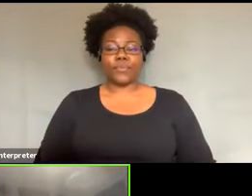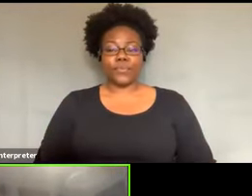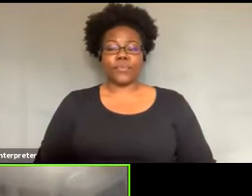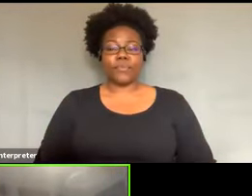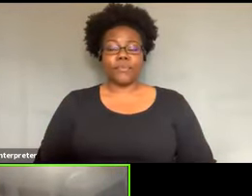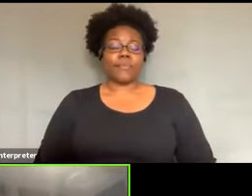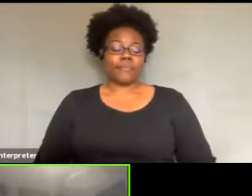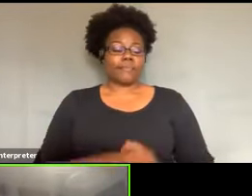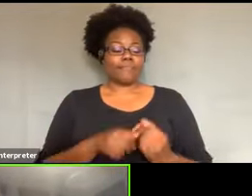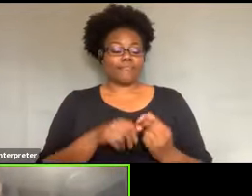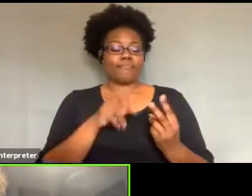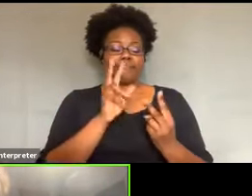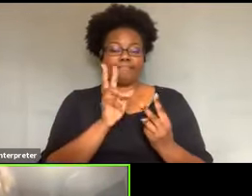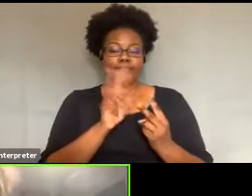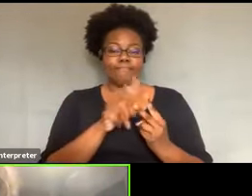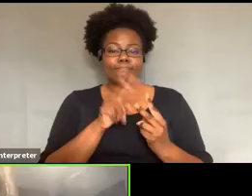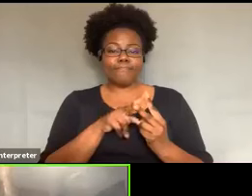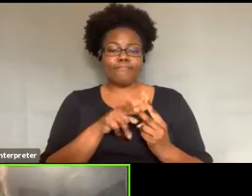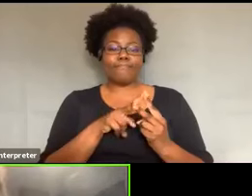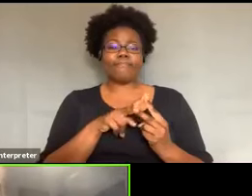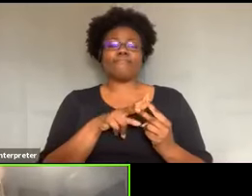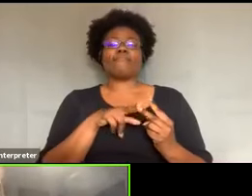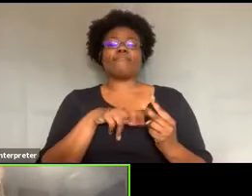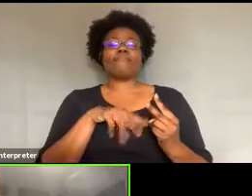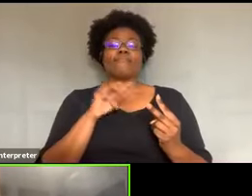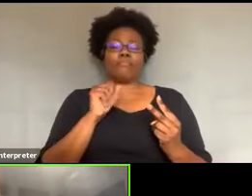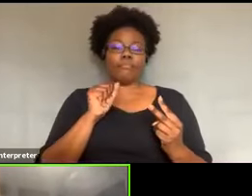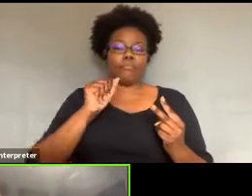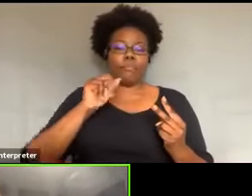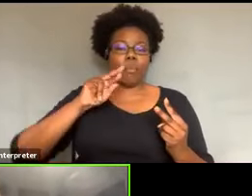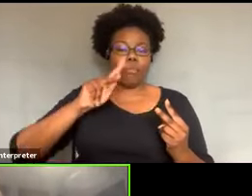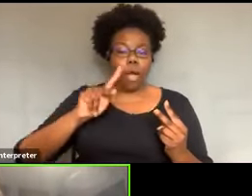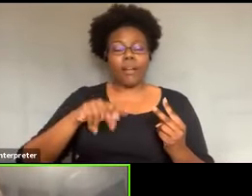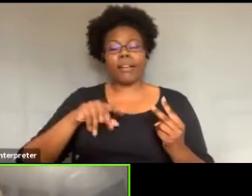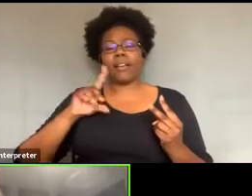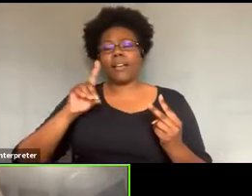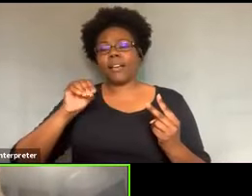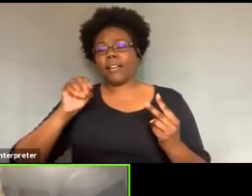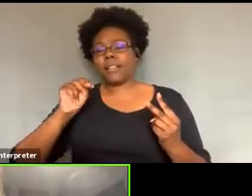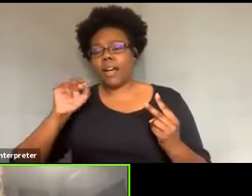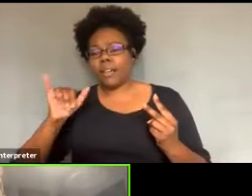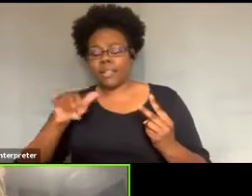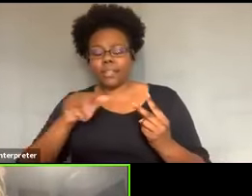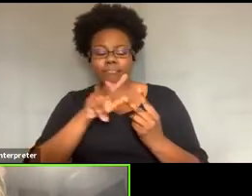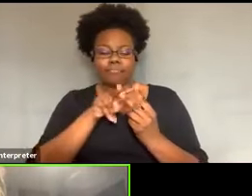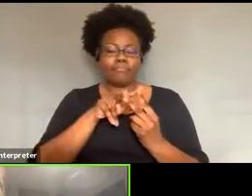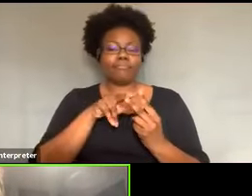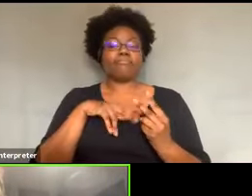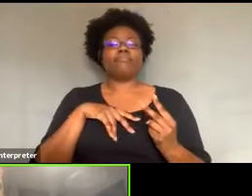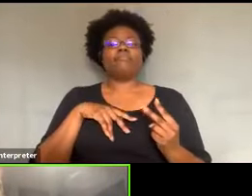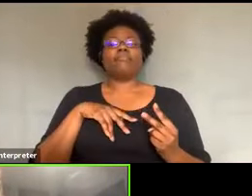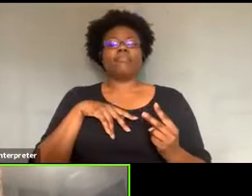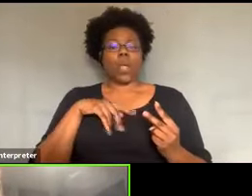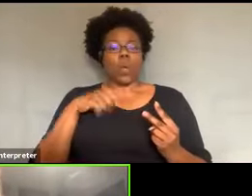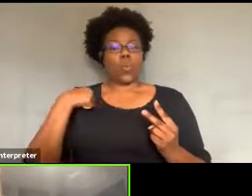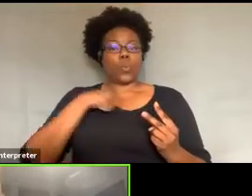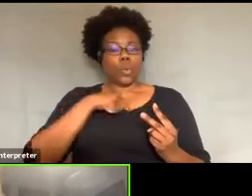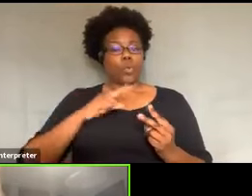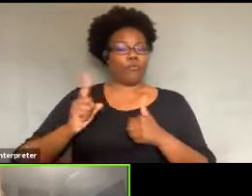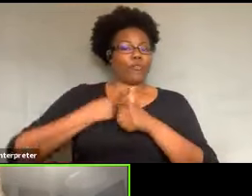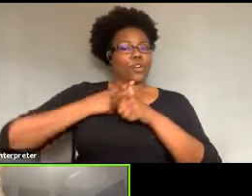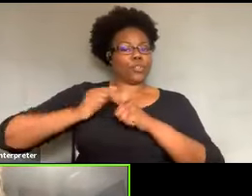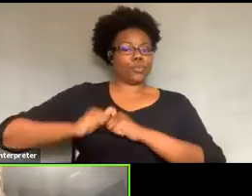So, uh, you know, and along, there were other breakdance groups here, but we were the first to put it on at the old Elks